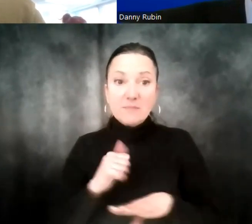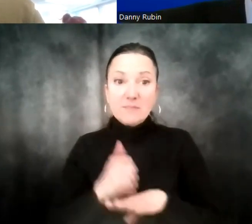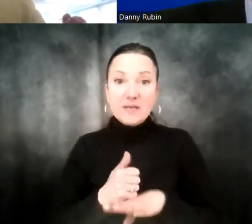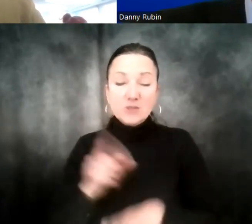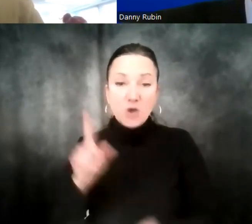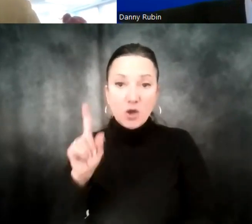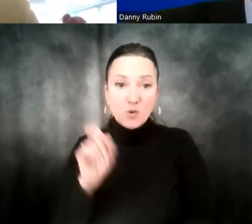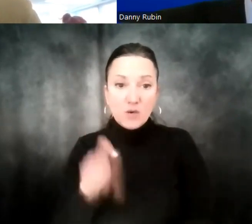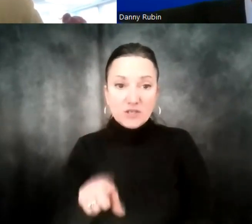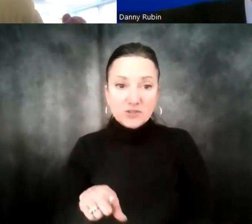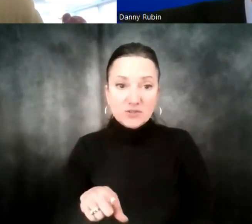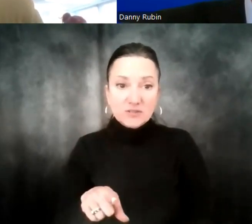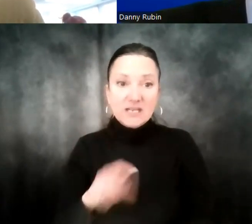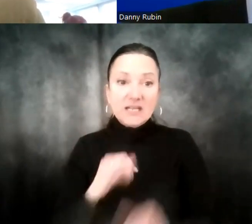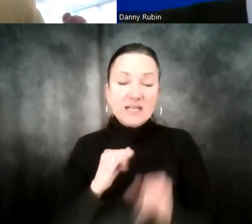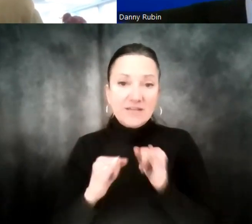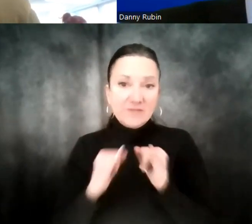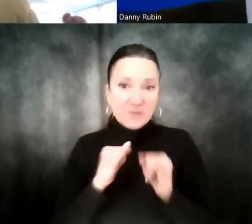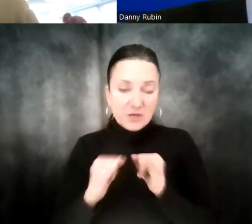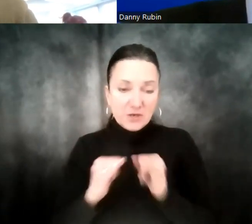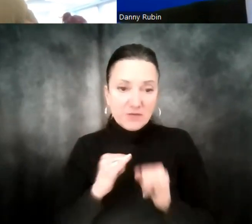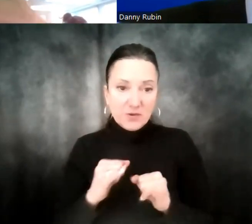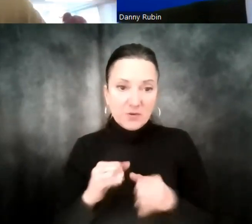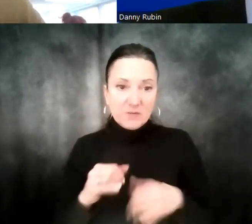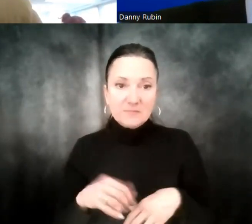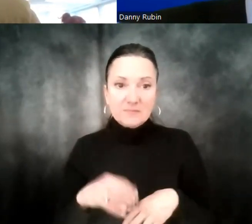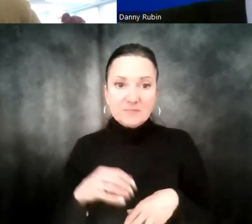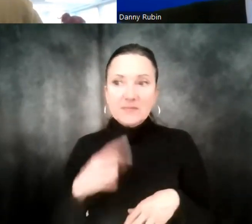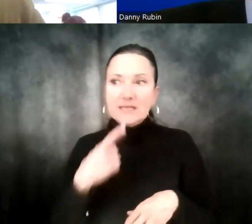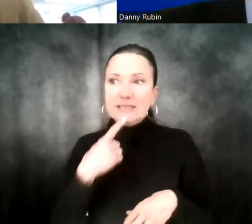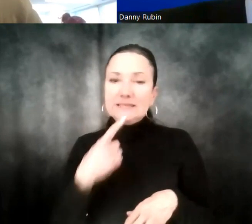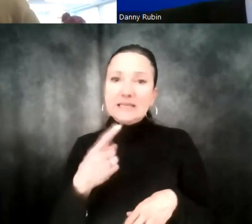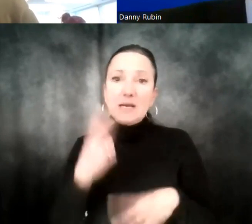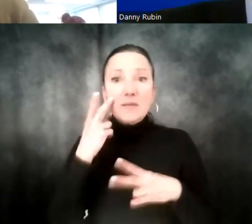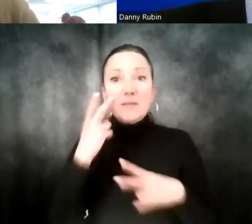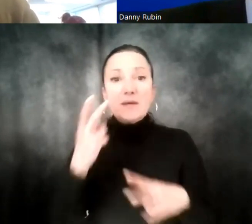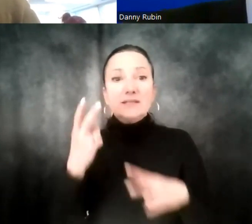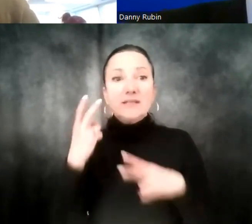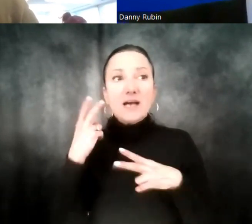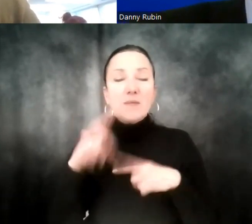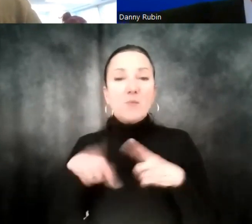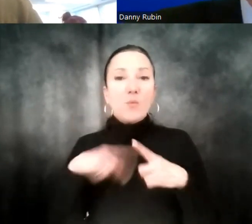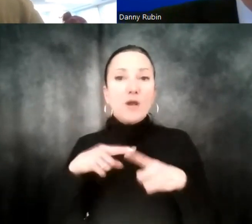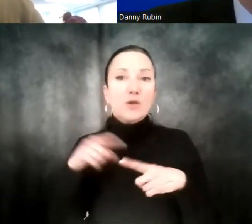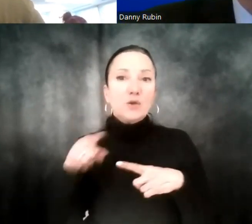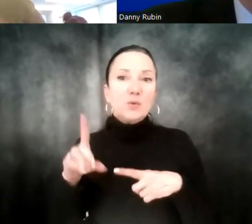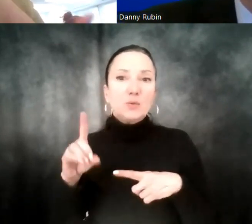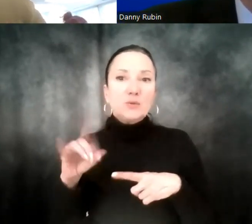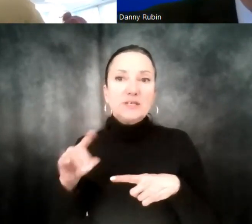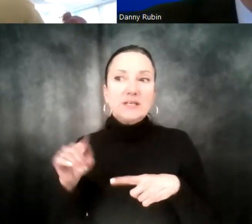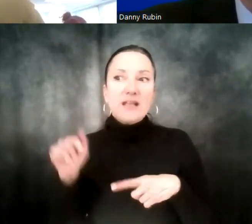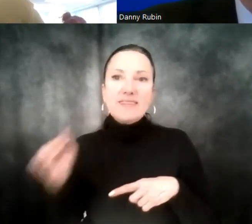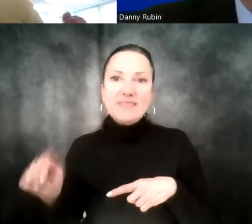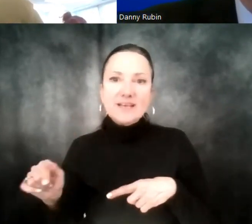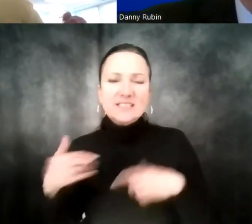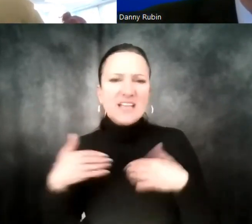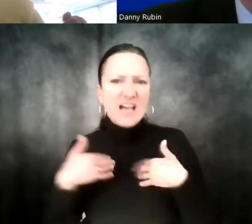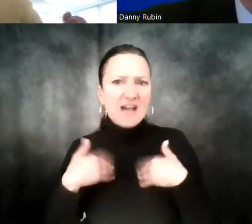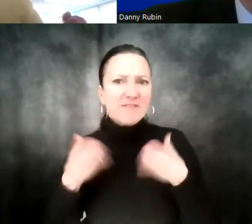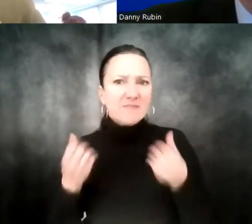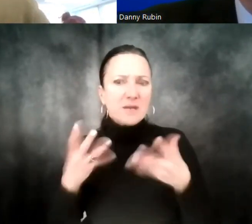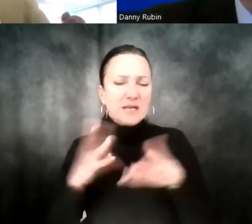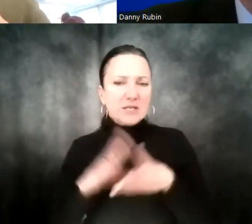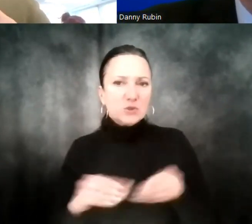an interviewer would ask you. So if you're asked, tell me about a time when you did this, make sure that you have a collection of stories